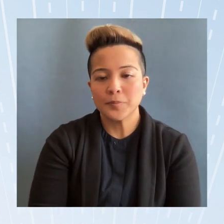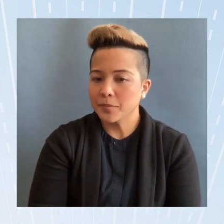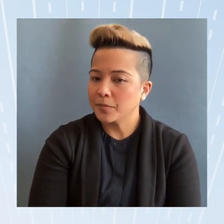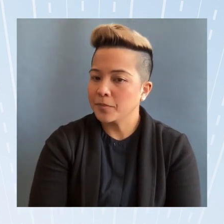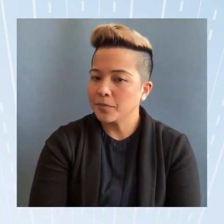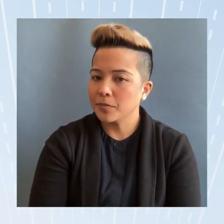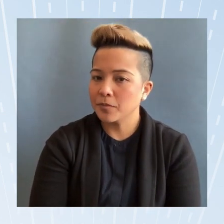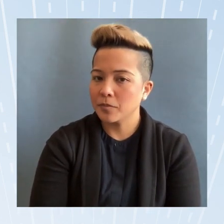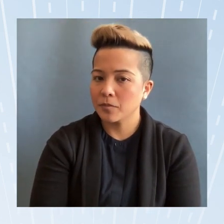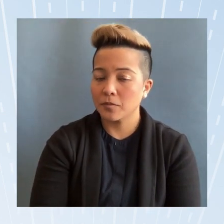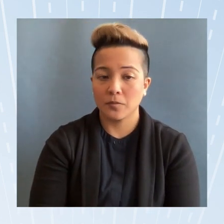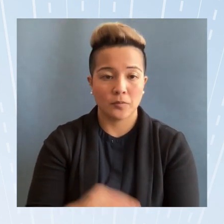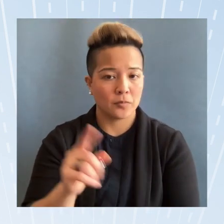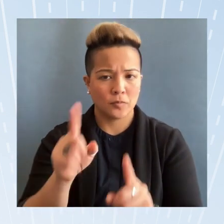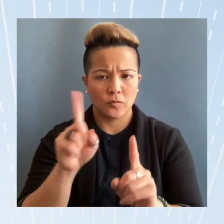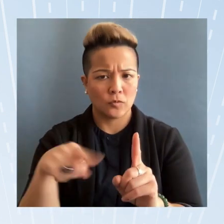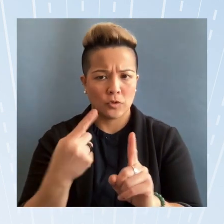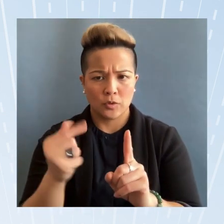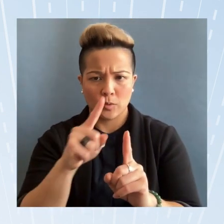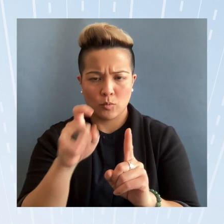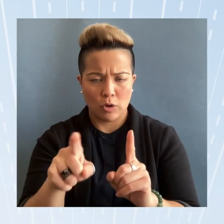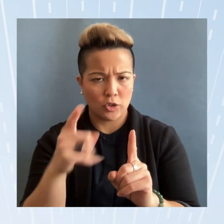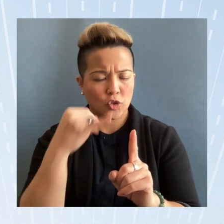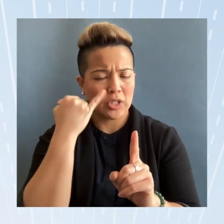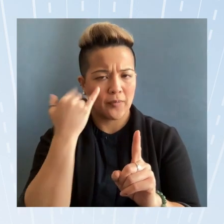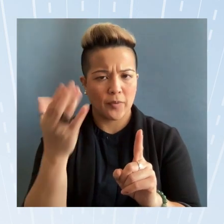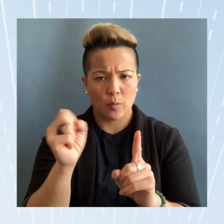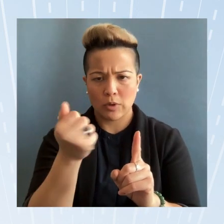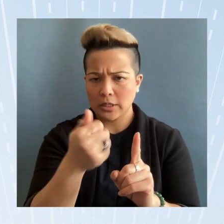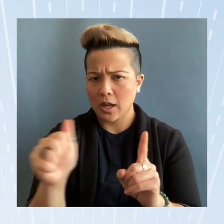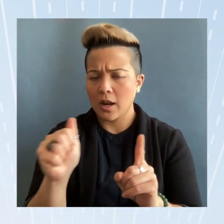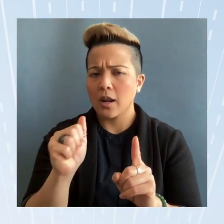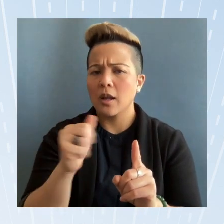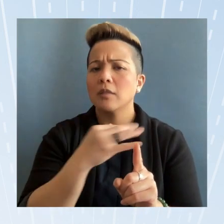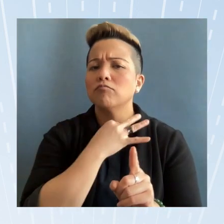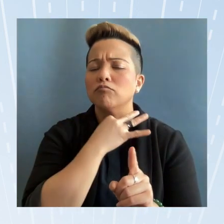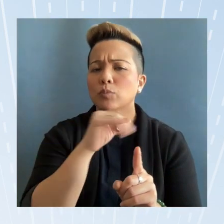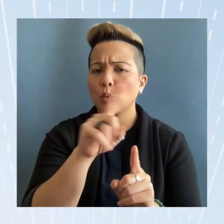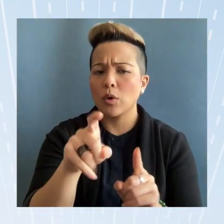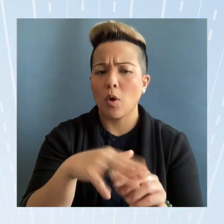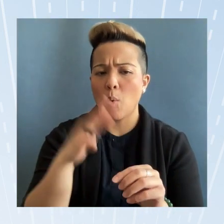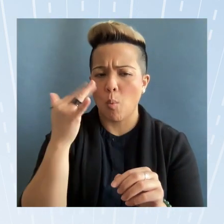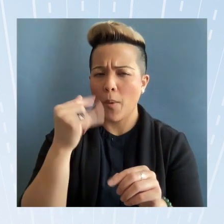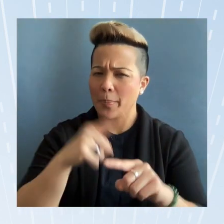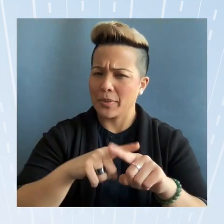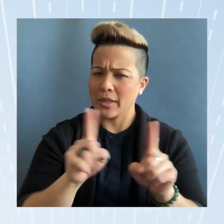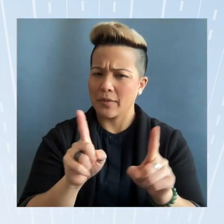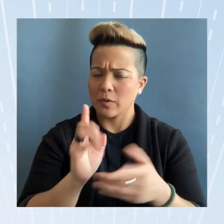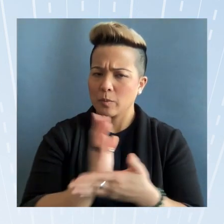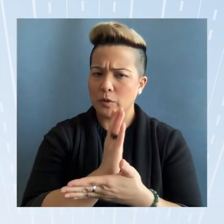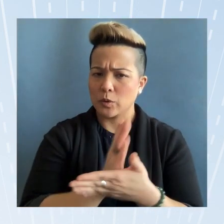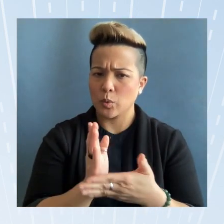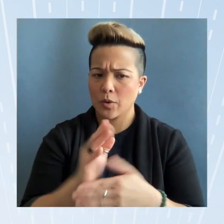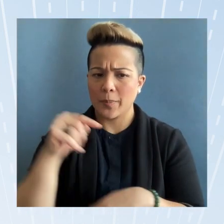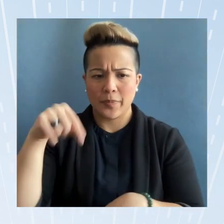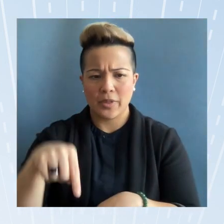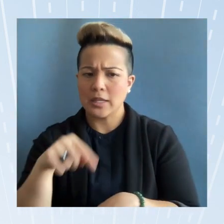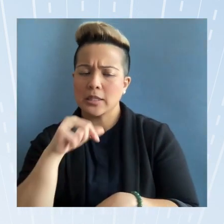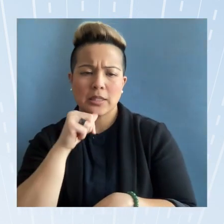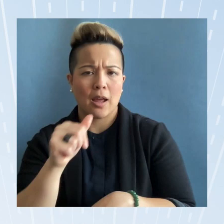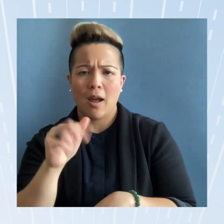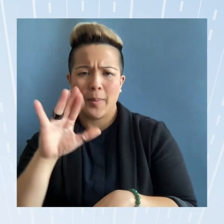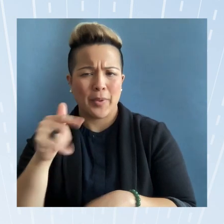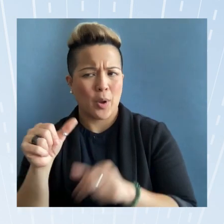So just a question if there was any inquiry done on why the difference between this not being a permanent